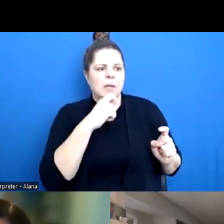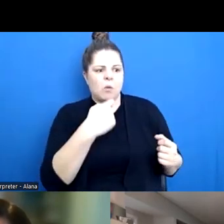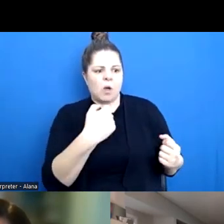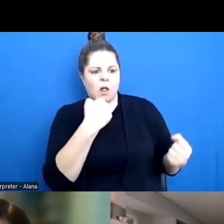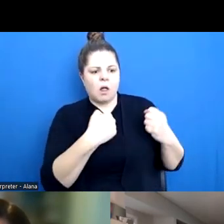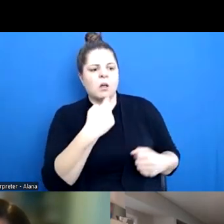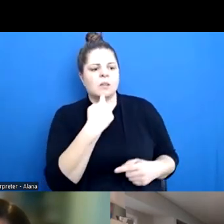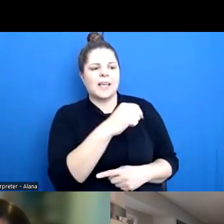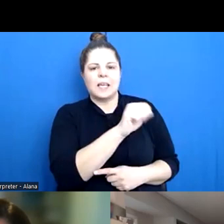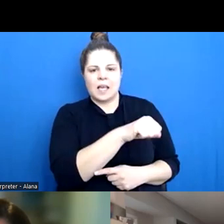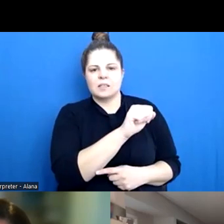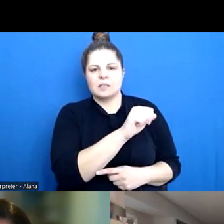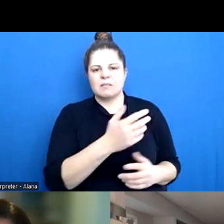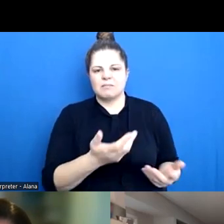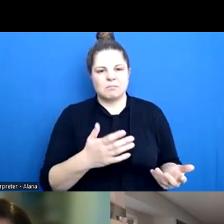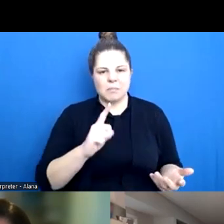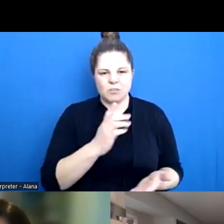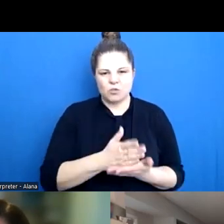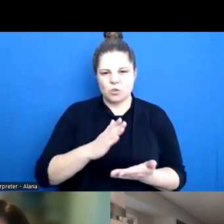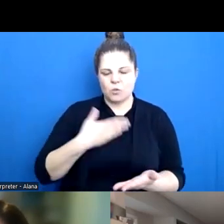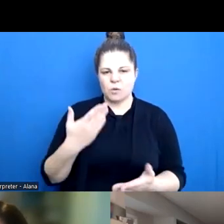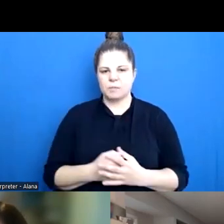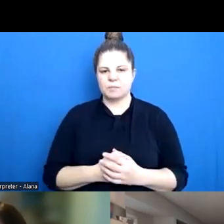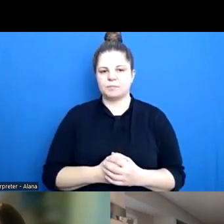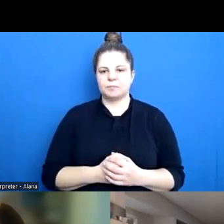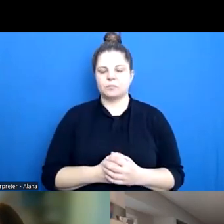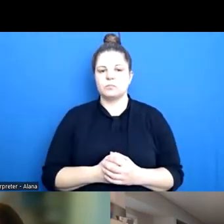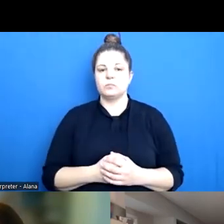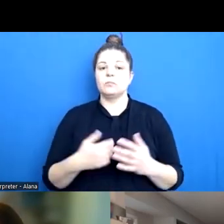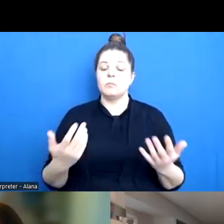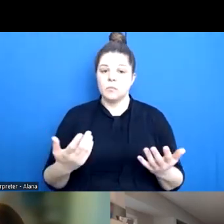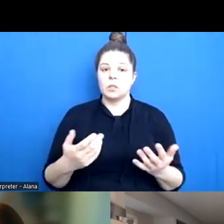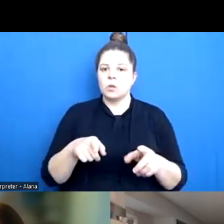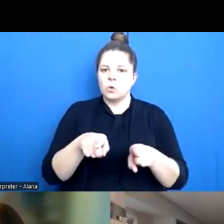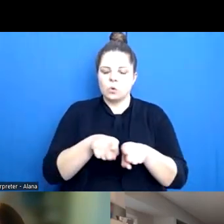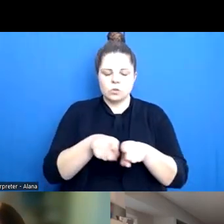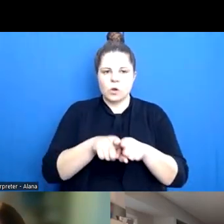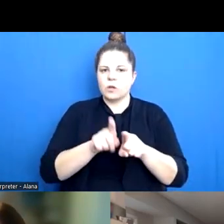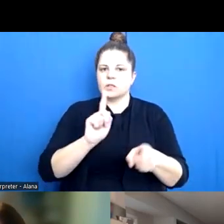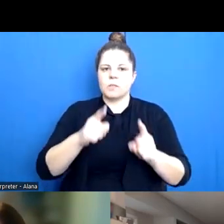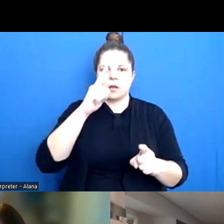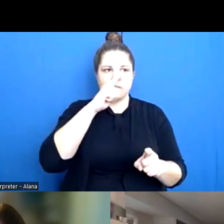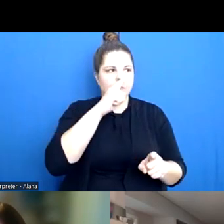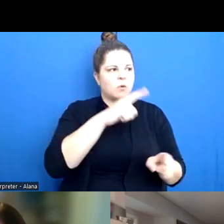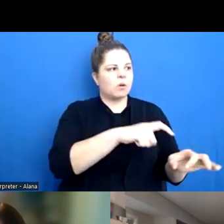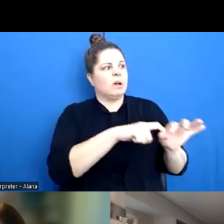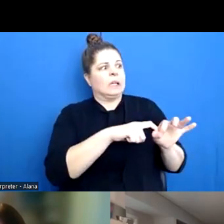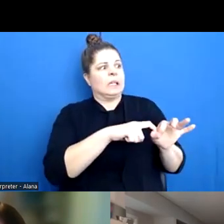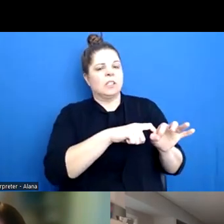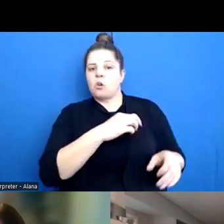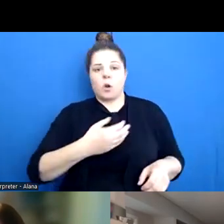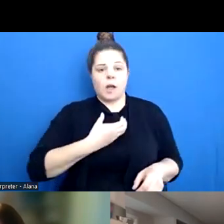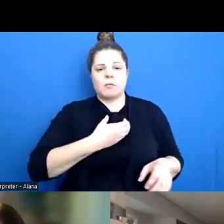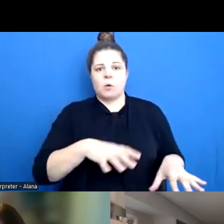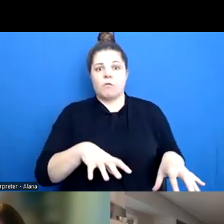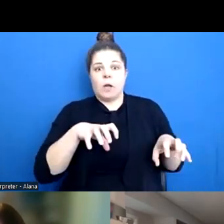situation. But should we also talk about what doing things like, you know, freezing and stuff like that looks like in situations of danger, peer